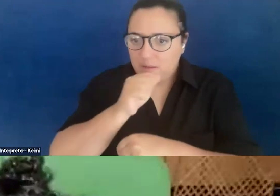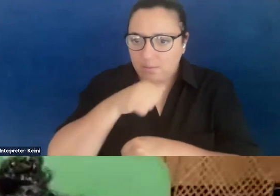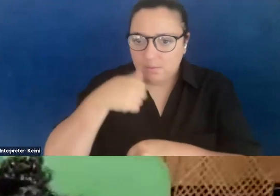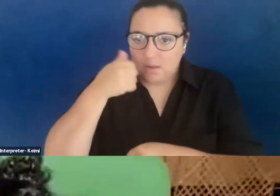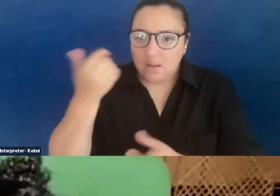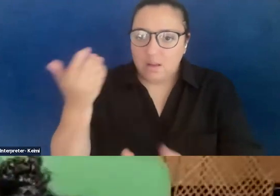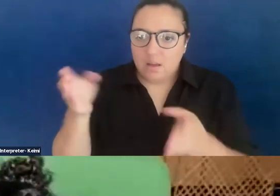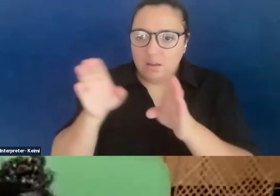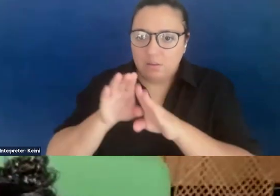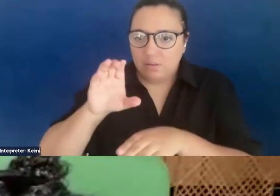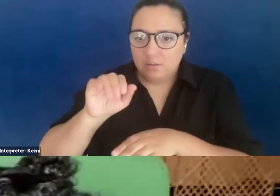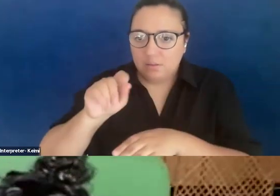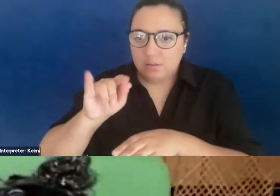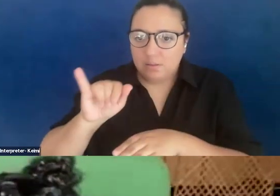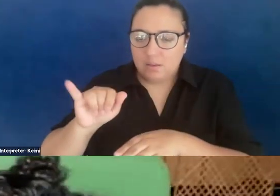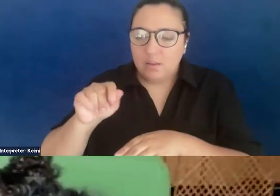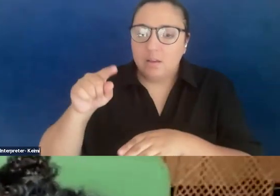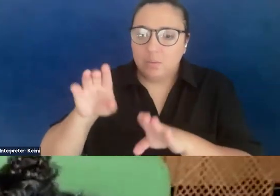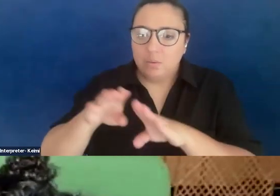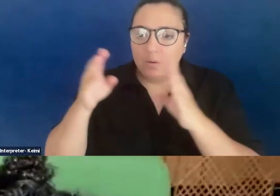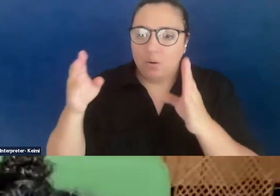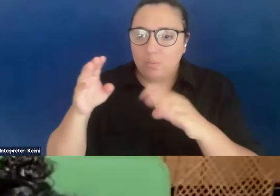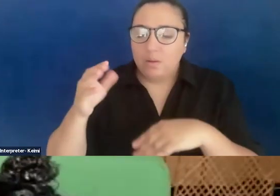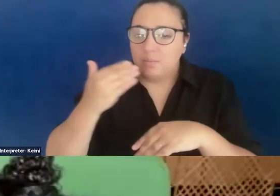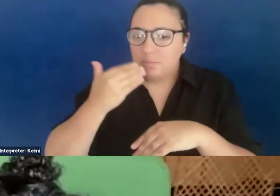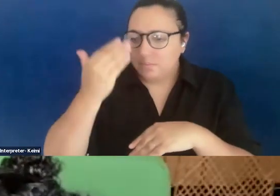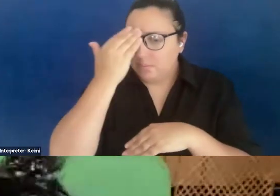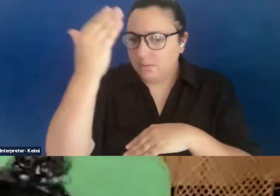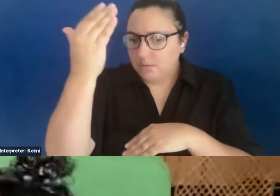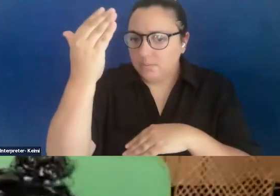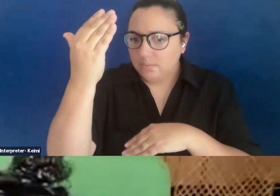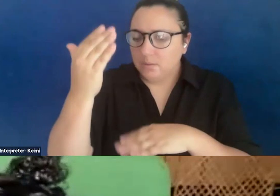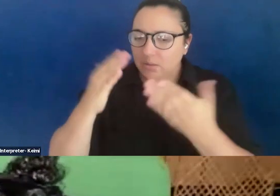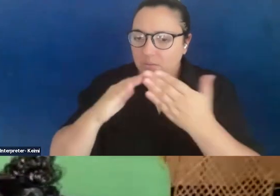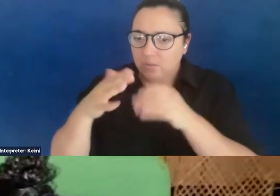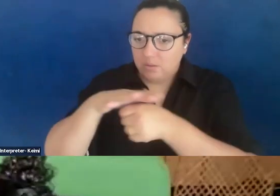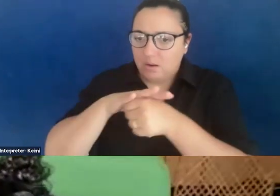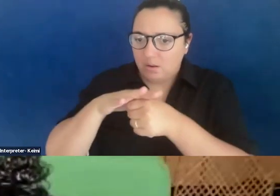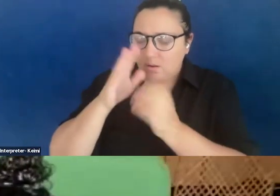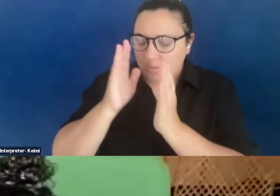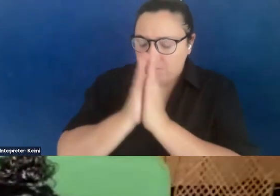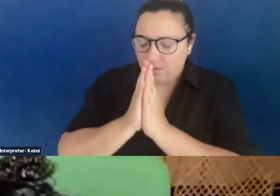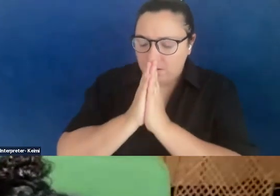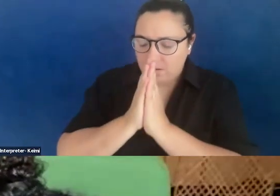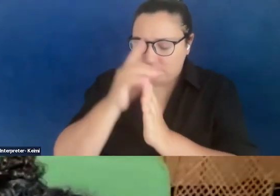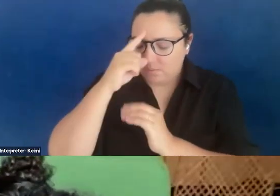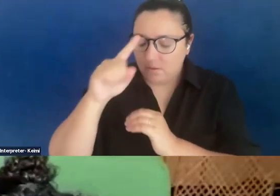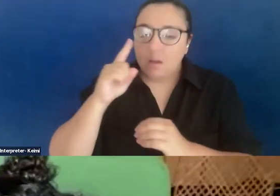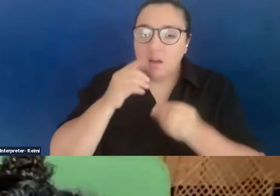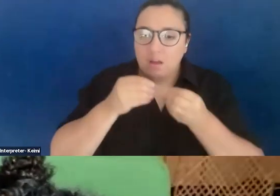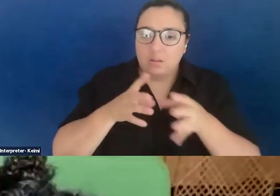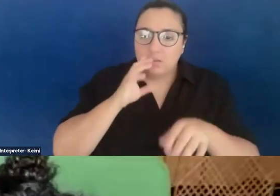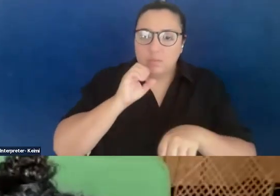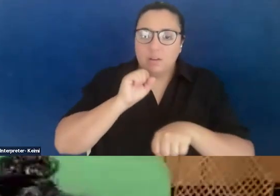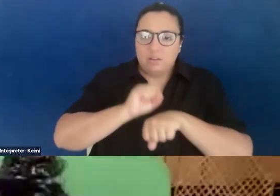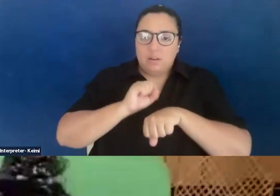At my church, we opened a monthly community dinners around prayers for Gaza and the West Bank. I've lost my job as an educator for connecting the climate